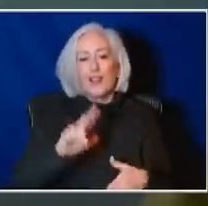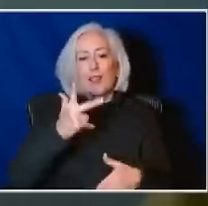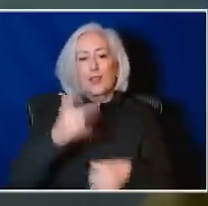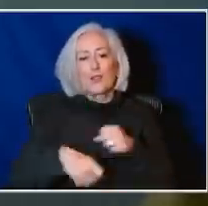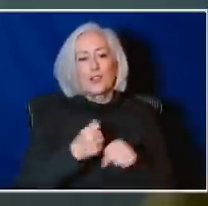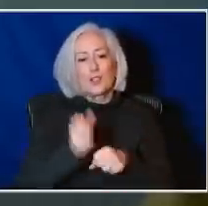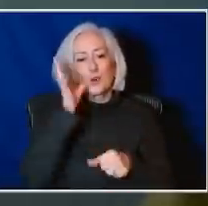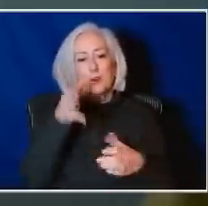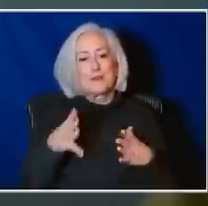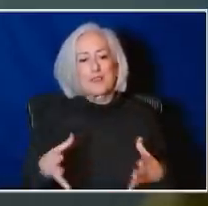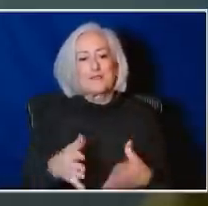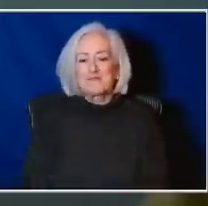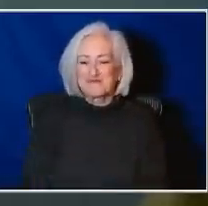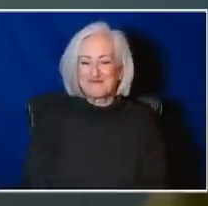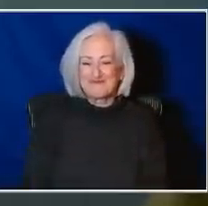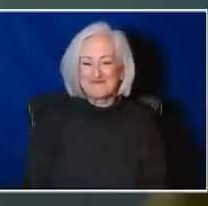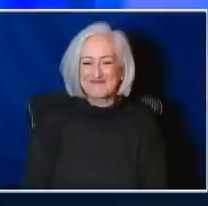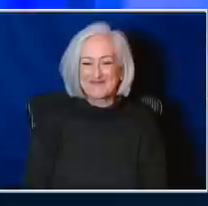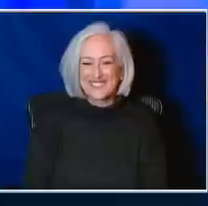said.